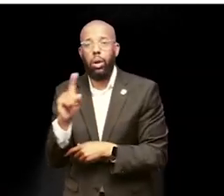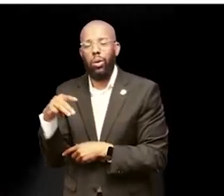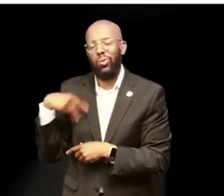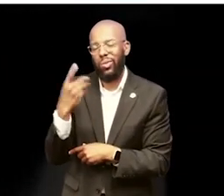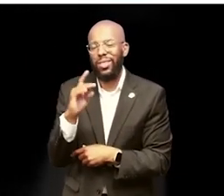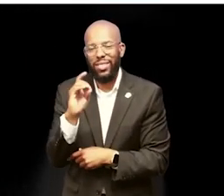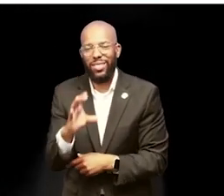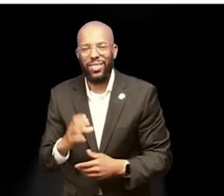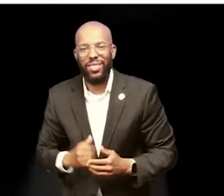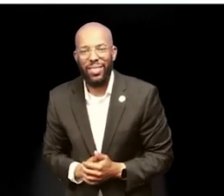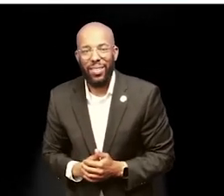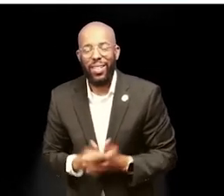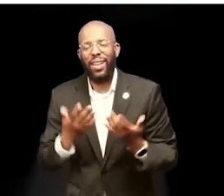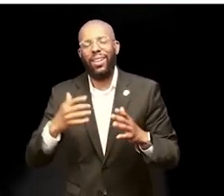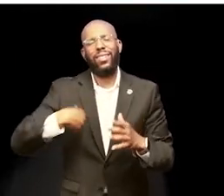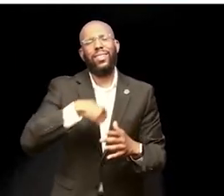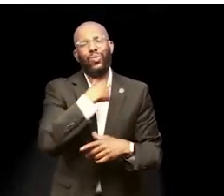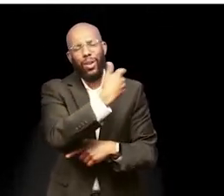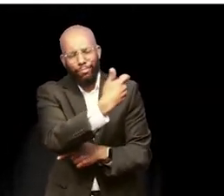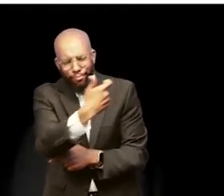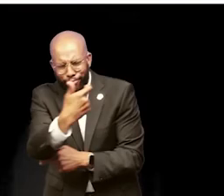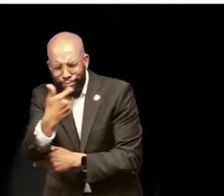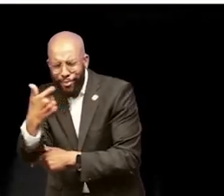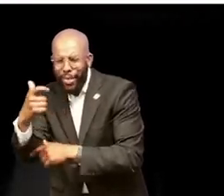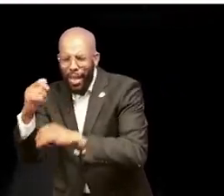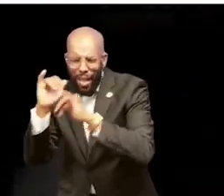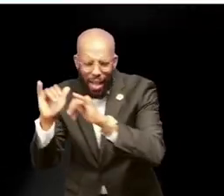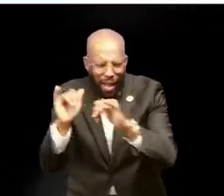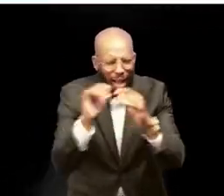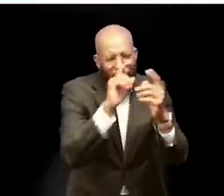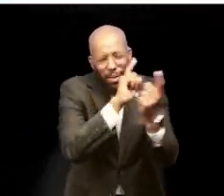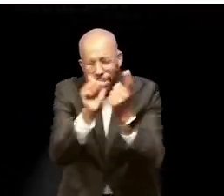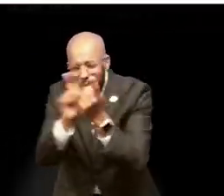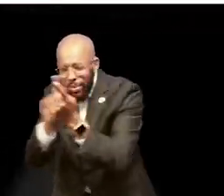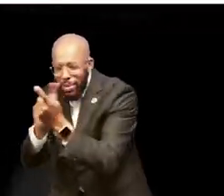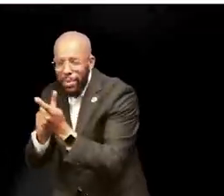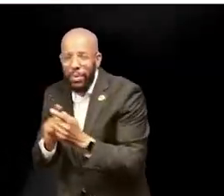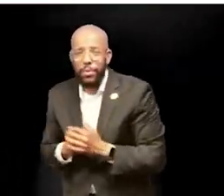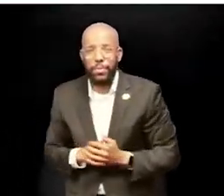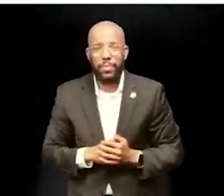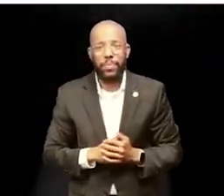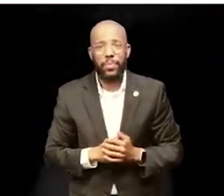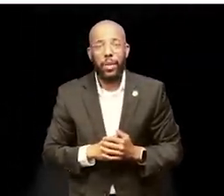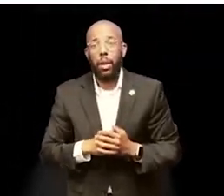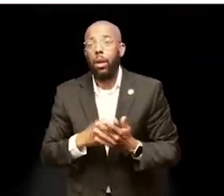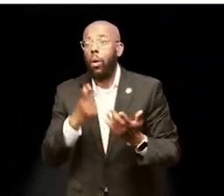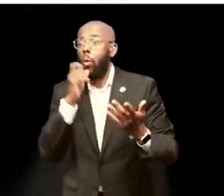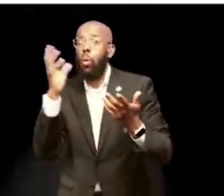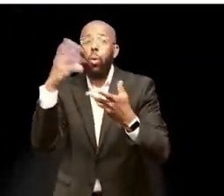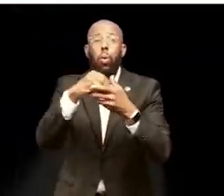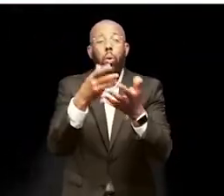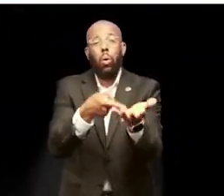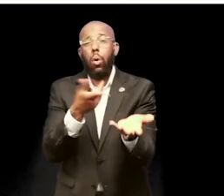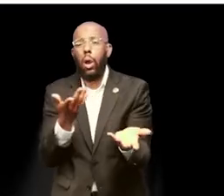dancers, and musicians have contributed to building a festival whose work is as relevant and needed now as